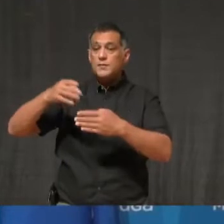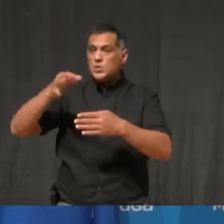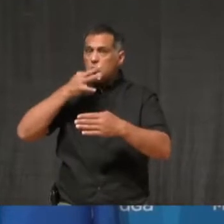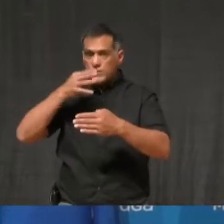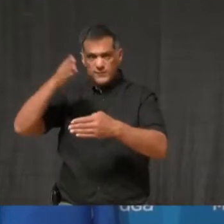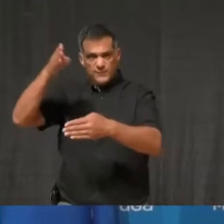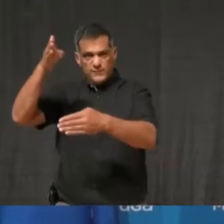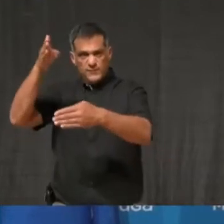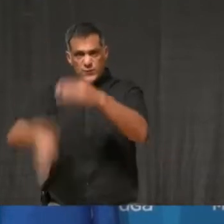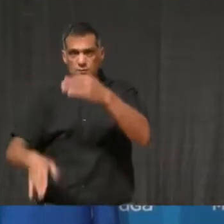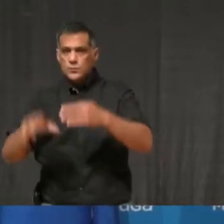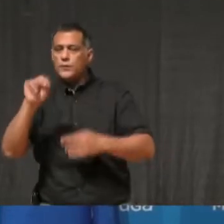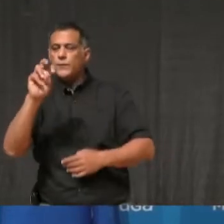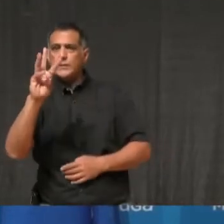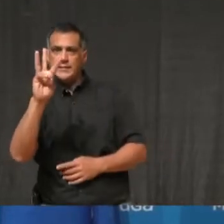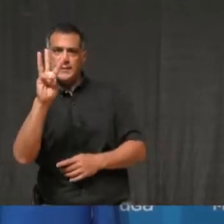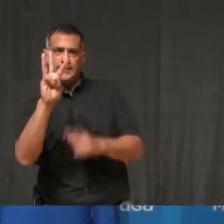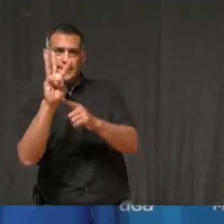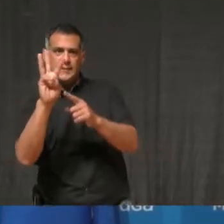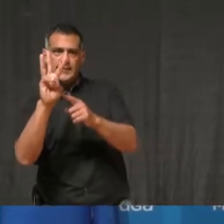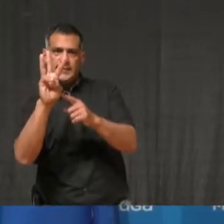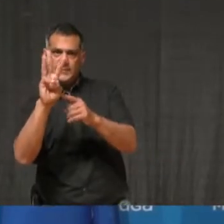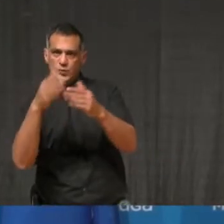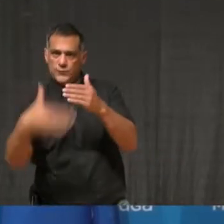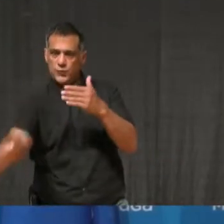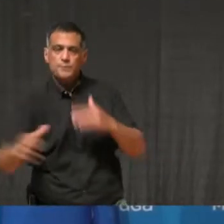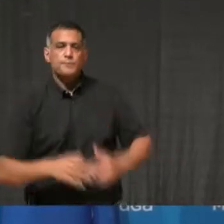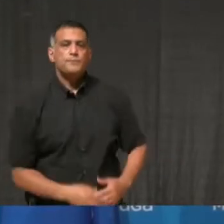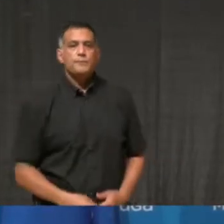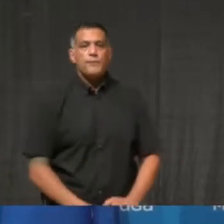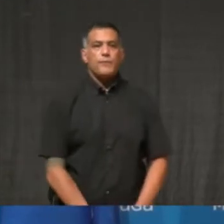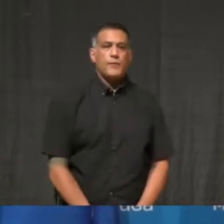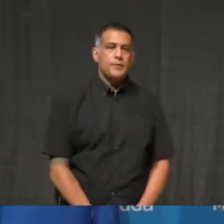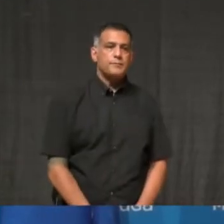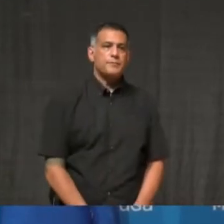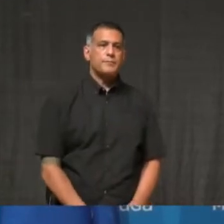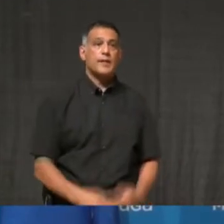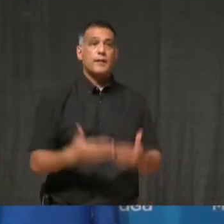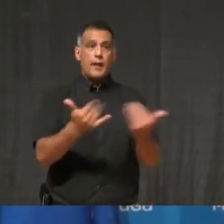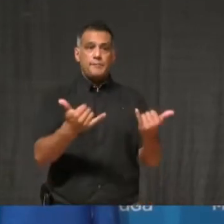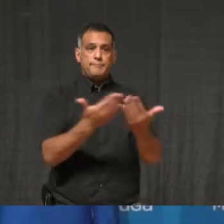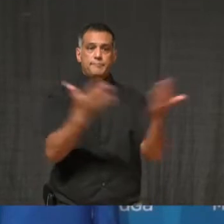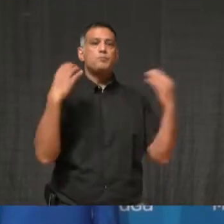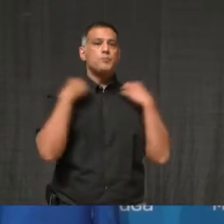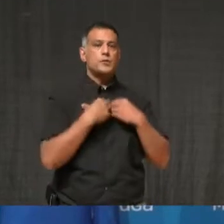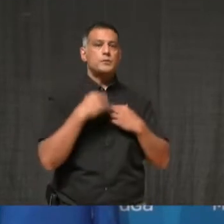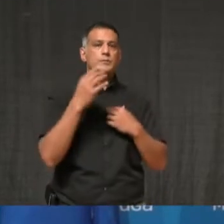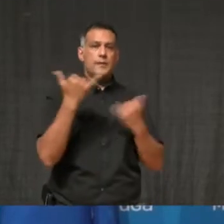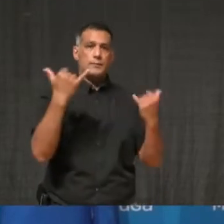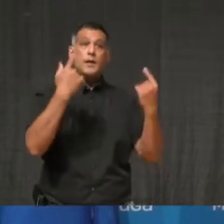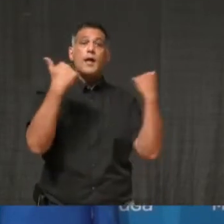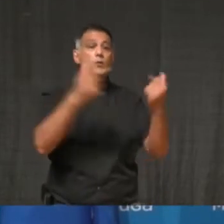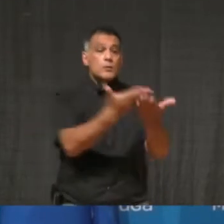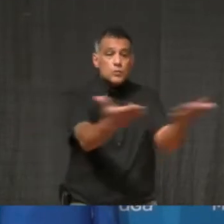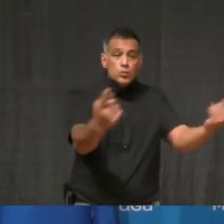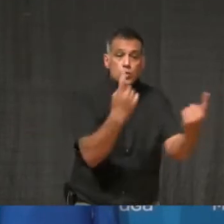Thank you, Dr. Lowe. And now, you and I are available to take the questions from the media. Mayor Crombie, your first question comes